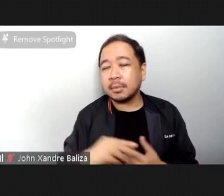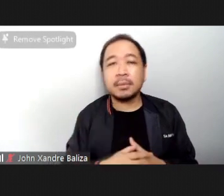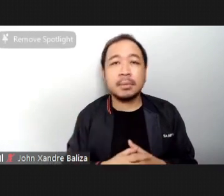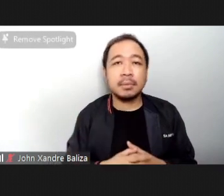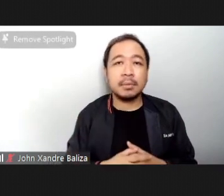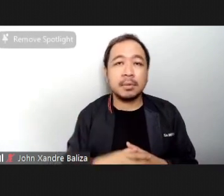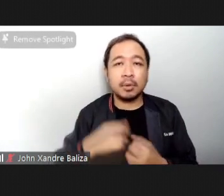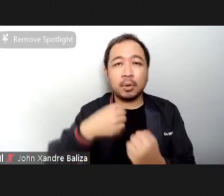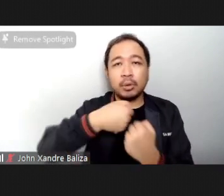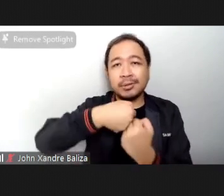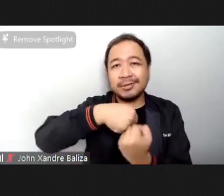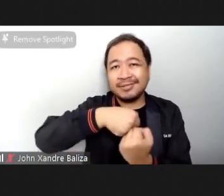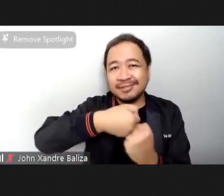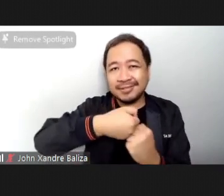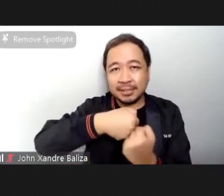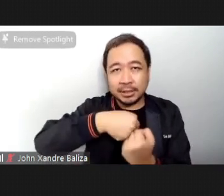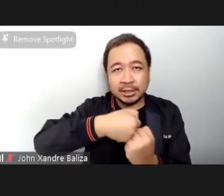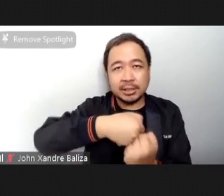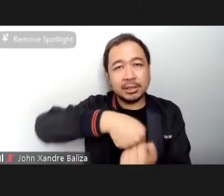knees.